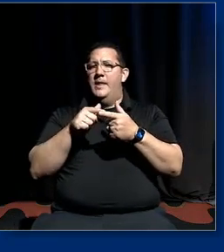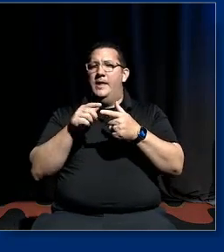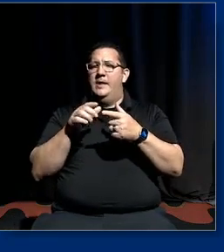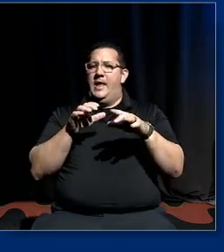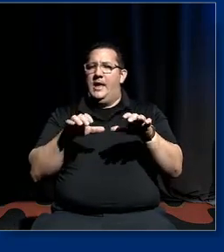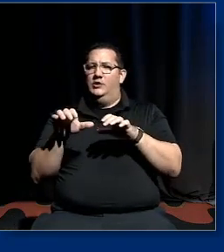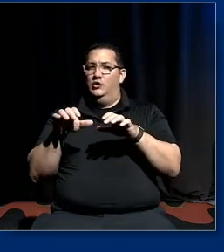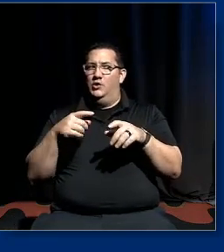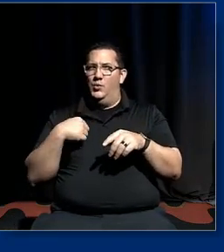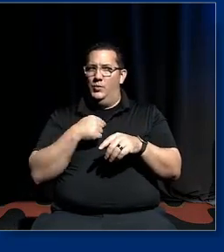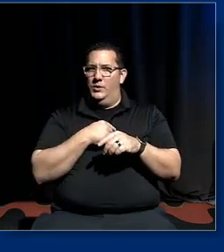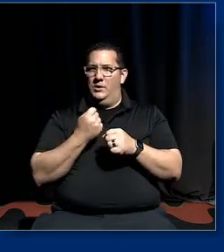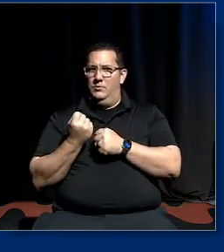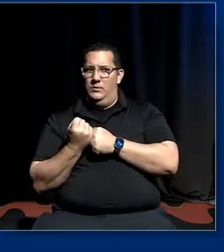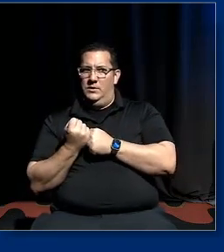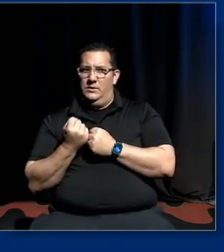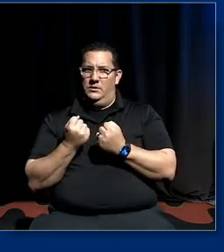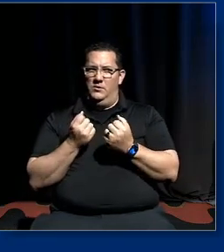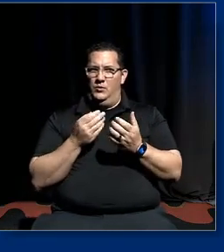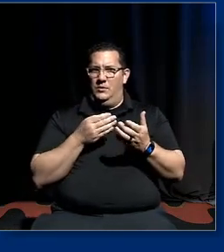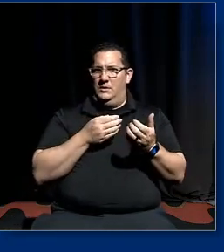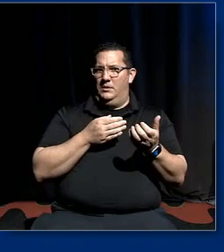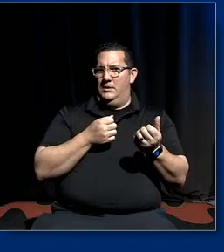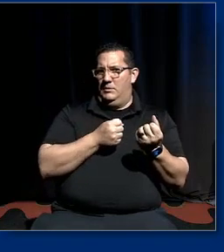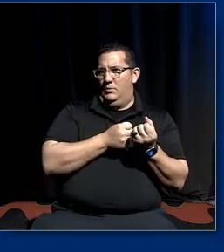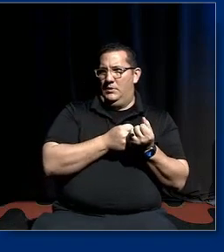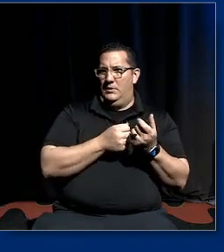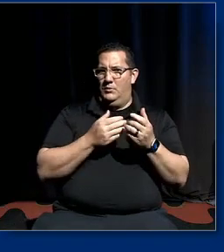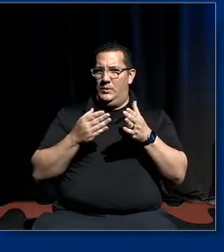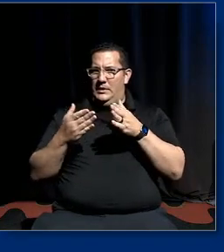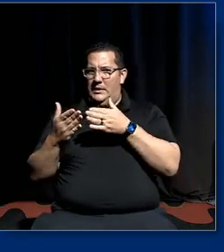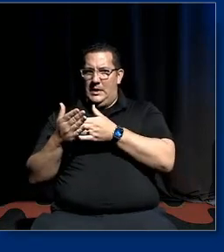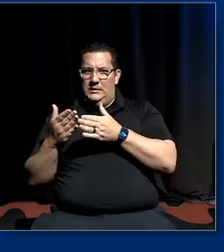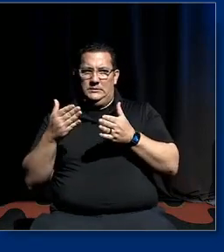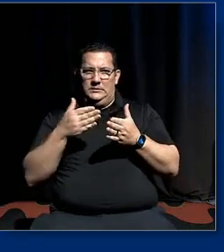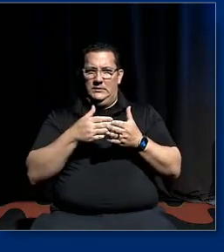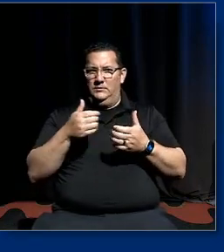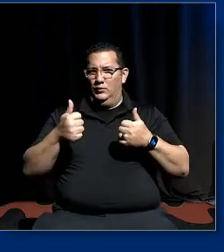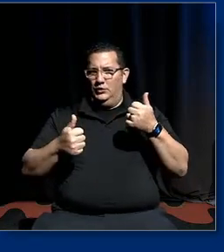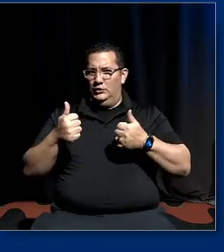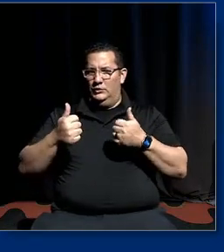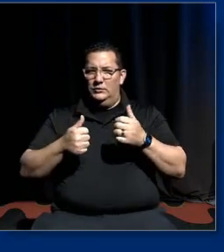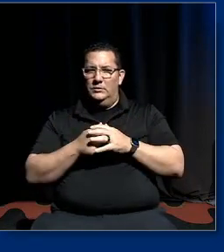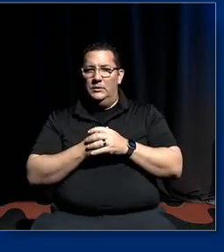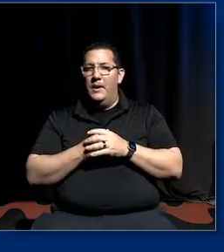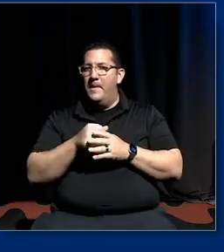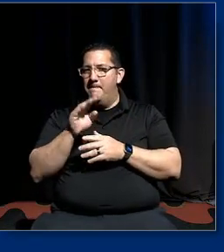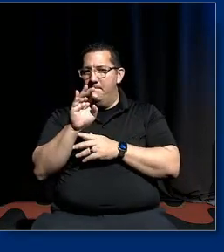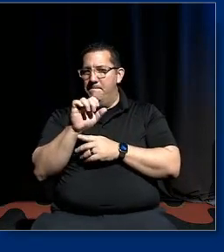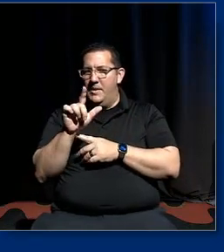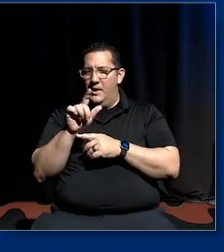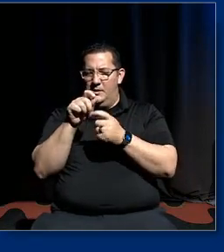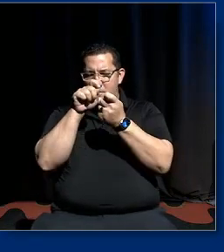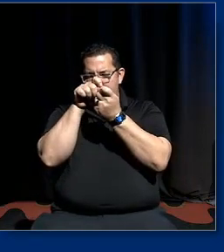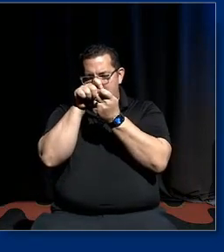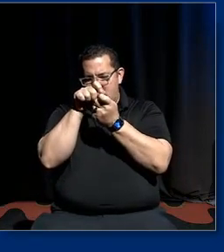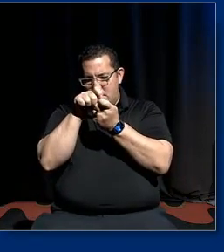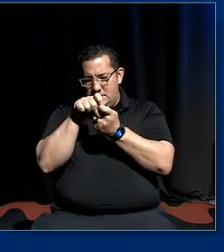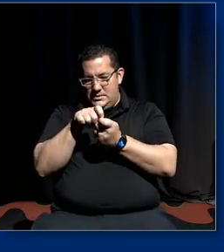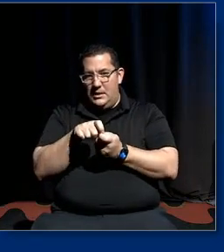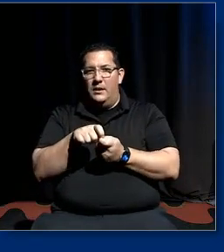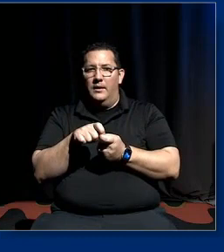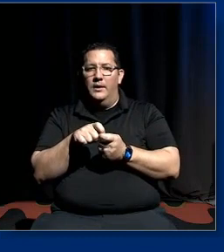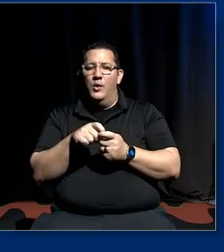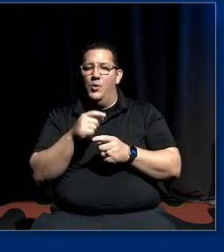with racism or against it and bell you know takes it apart in in in minute detail one of the interesting things